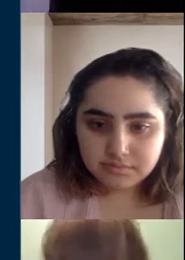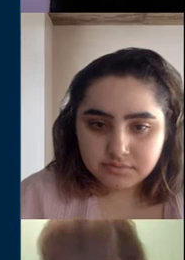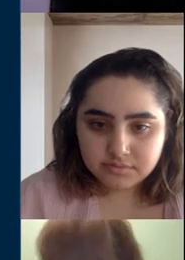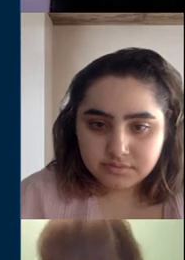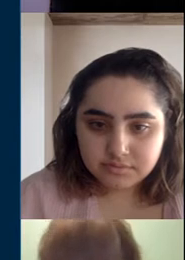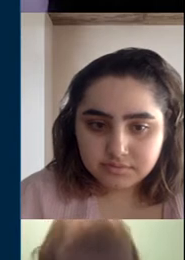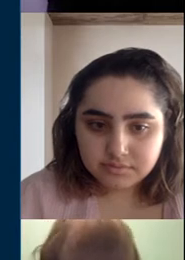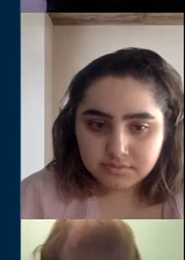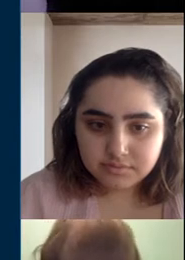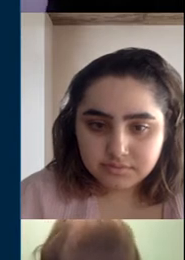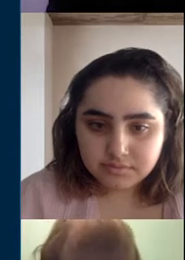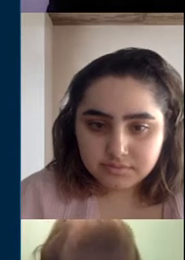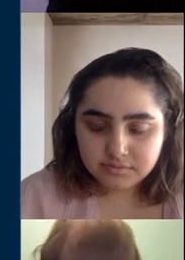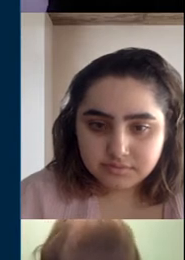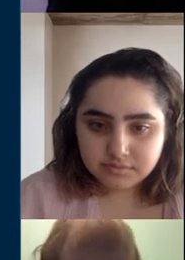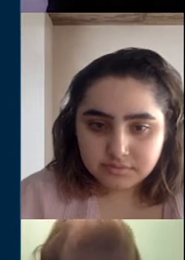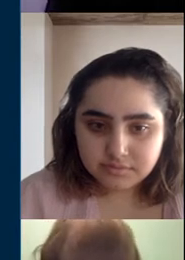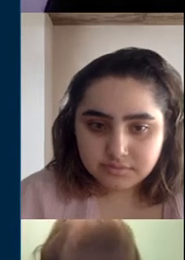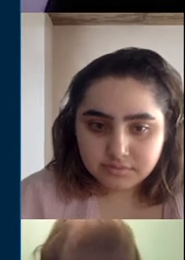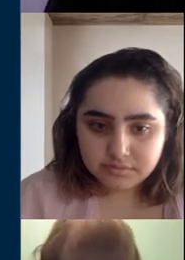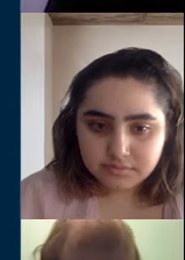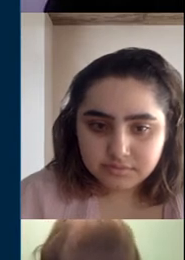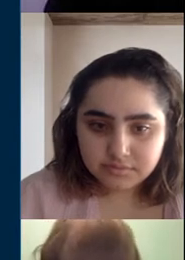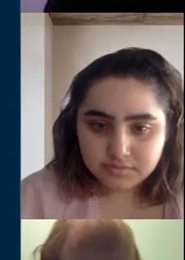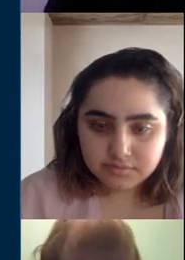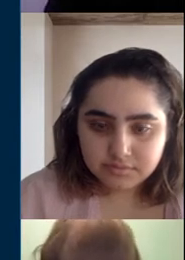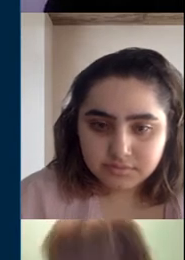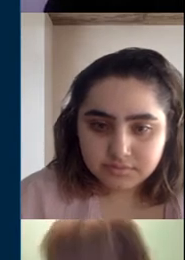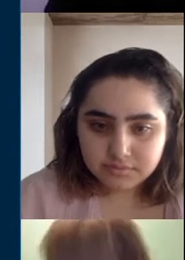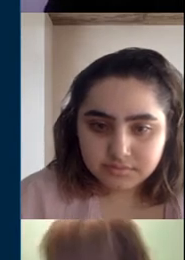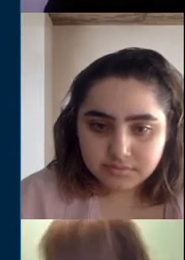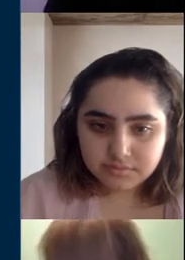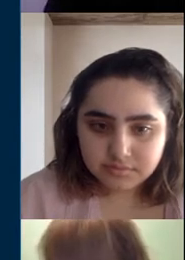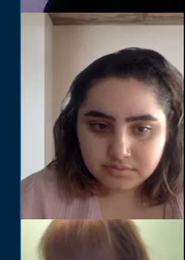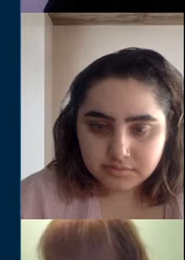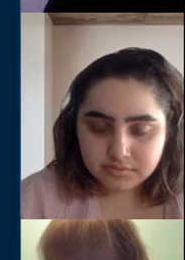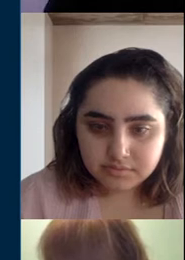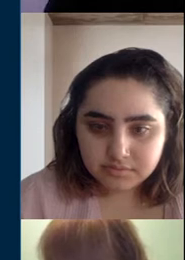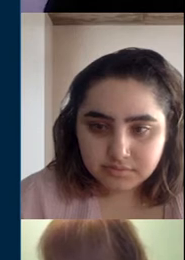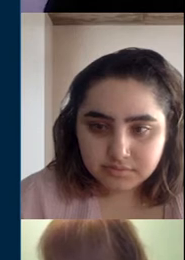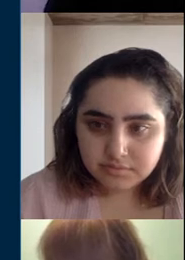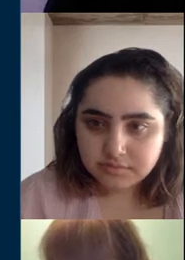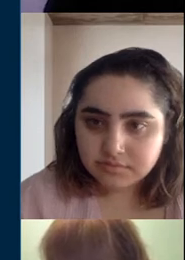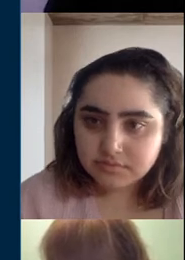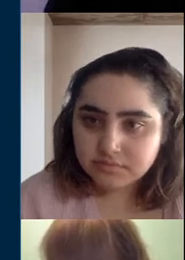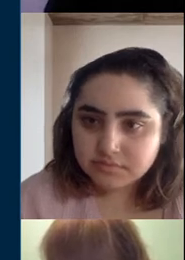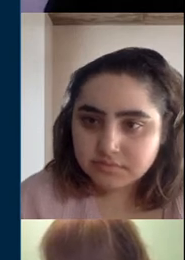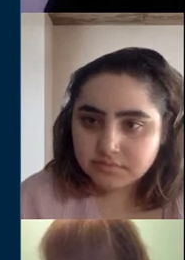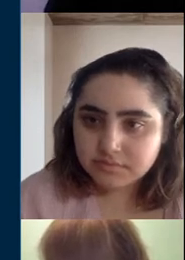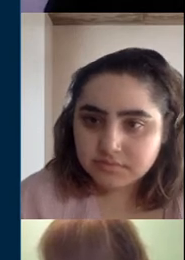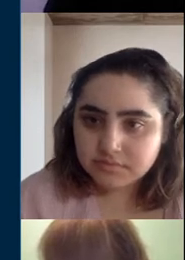as long as everybody else can see it. So, yeah, I was hoping that we would have a chat function for